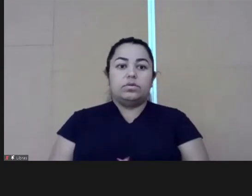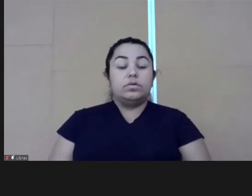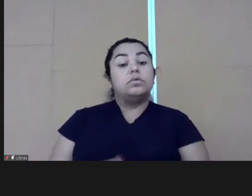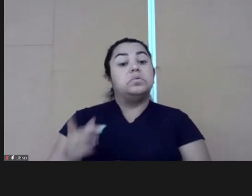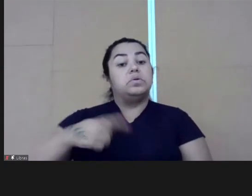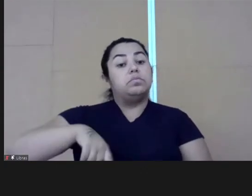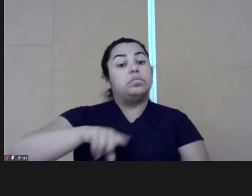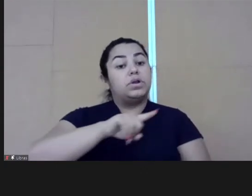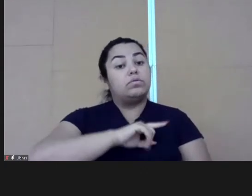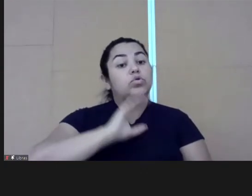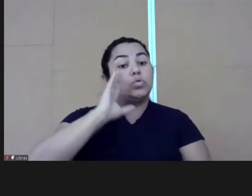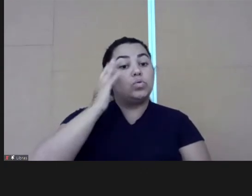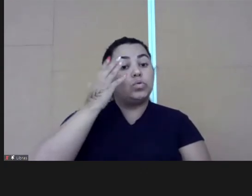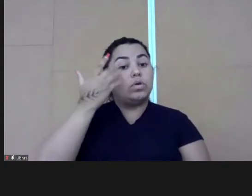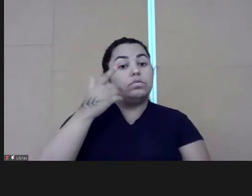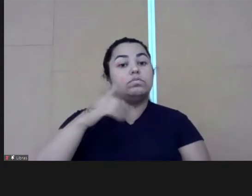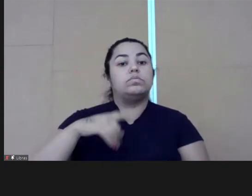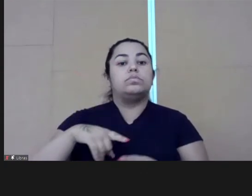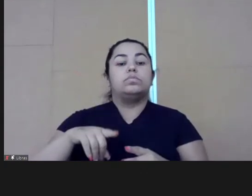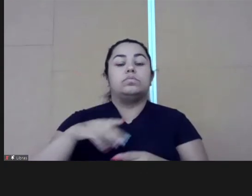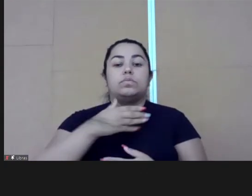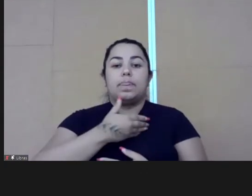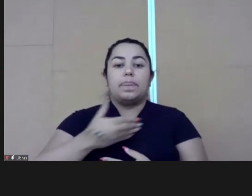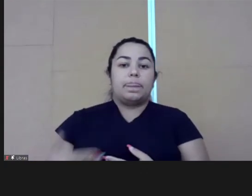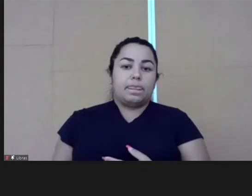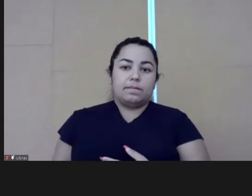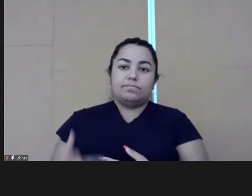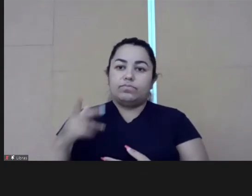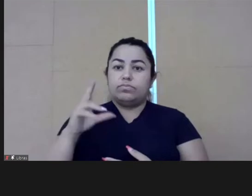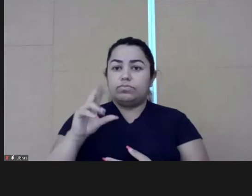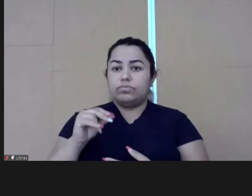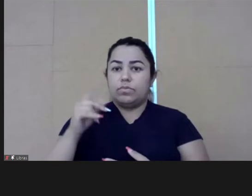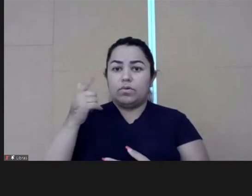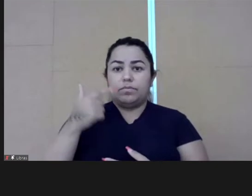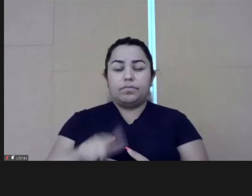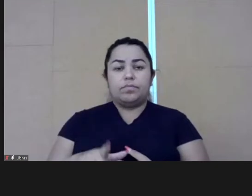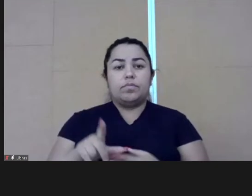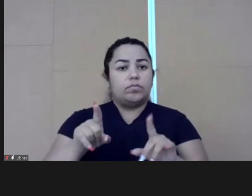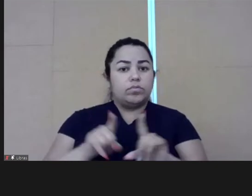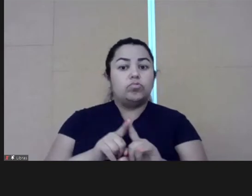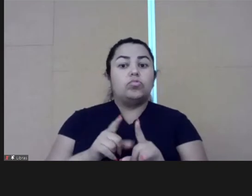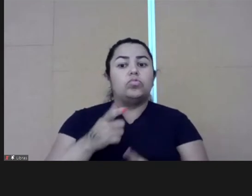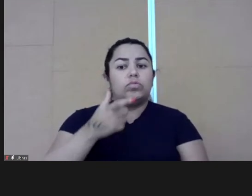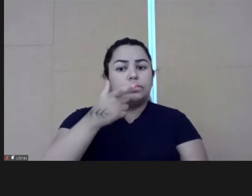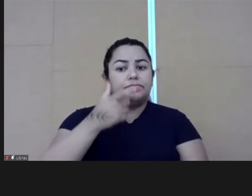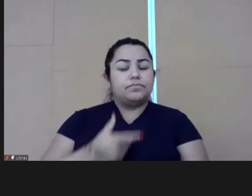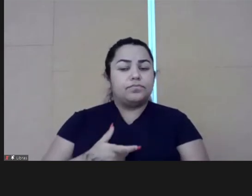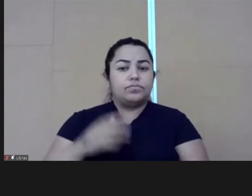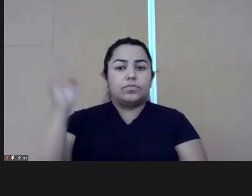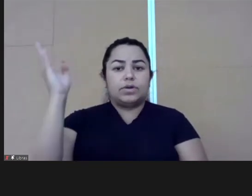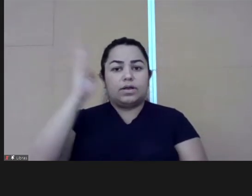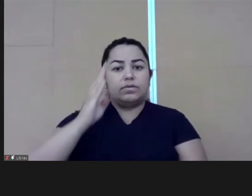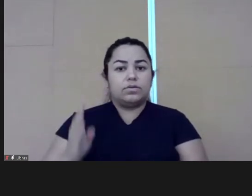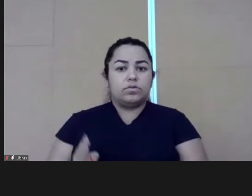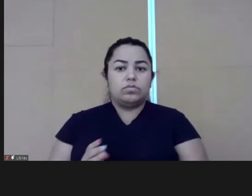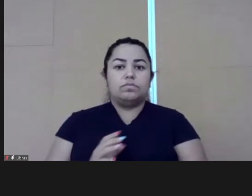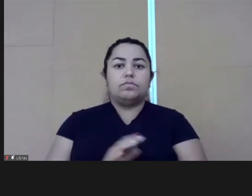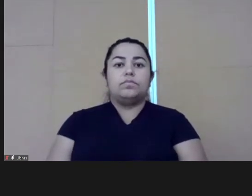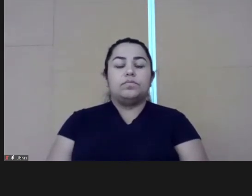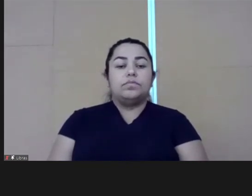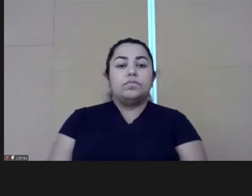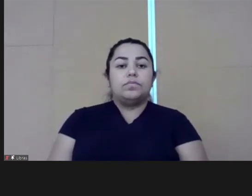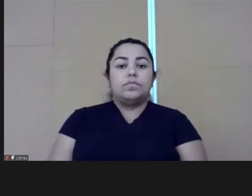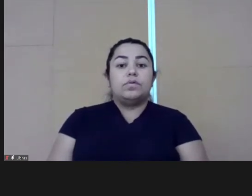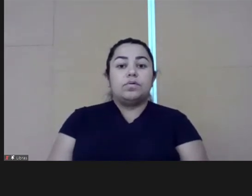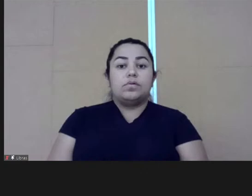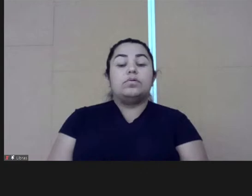great loss. So we need to address good solutions to the government. So we need to do the government with the Brazilian